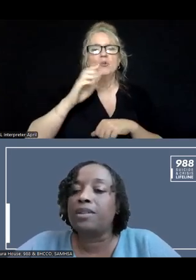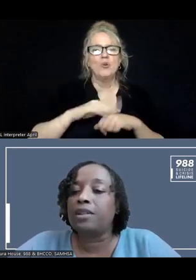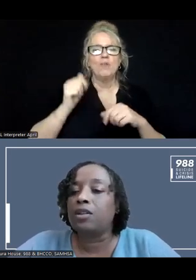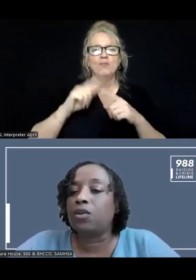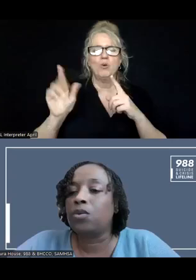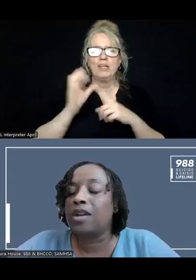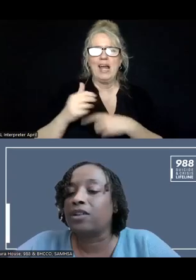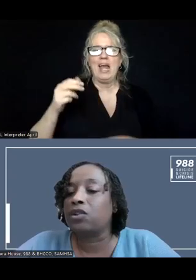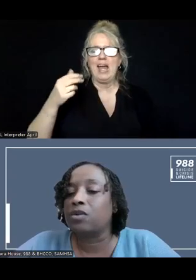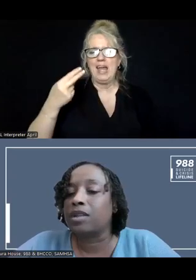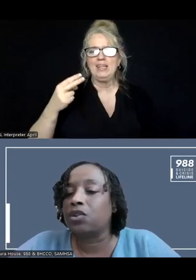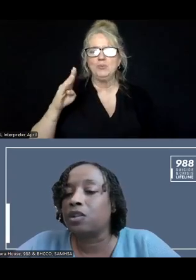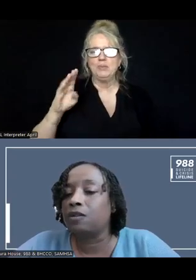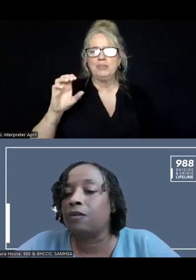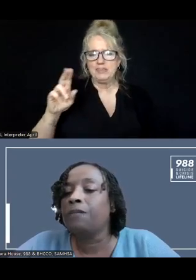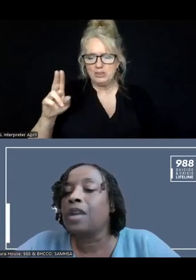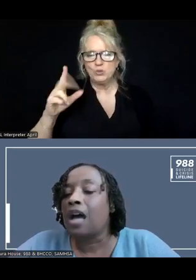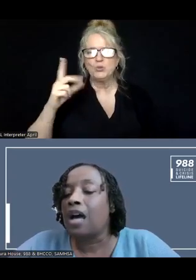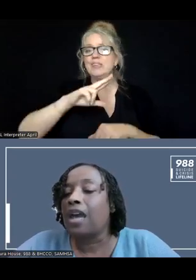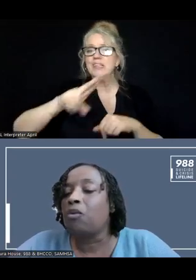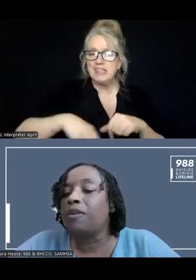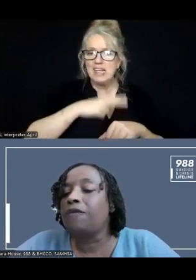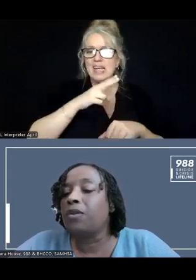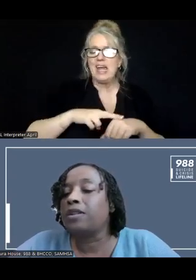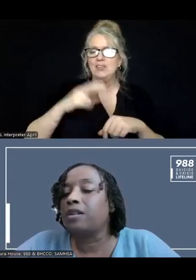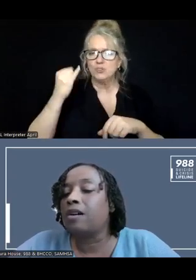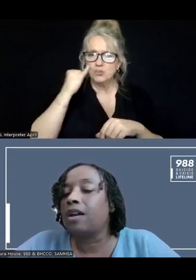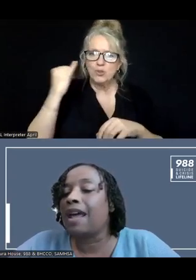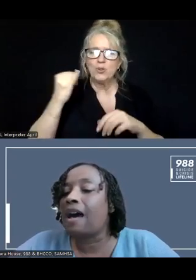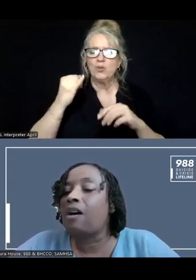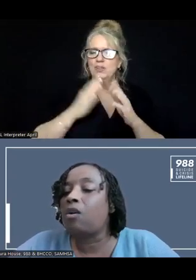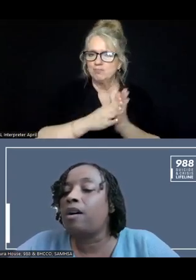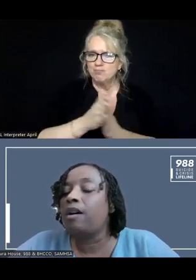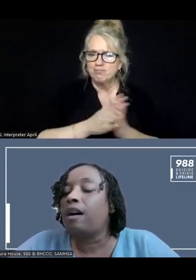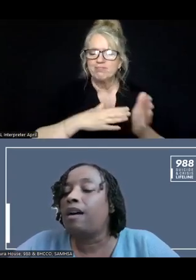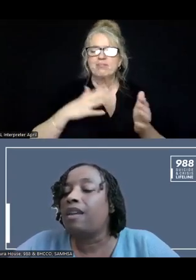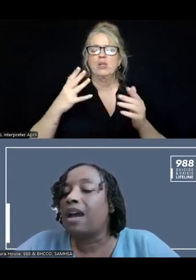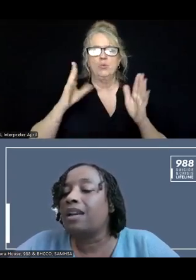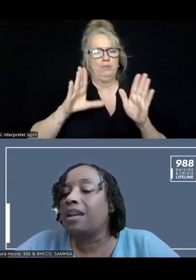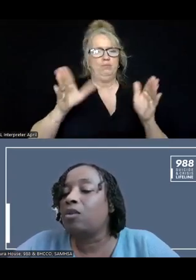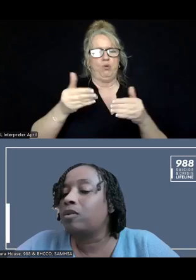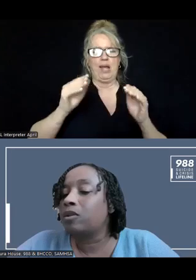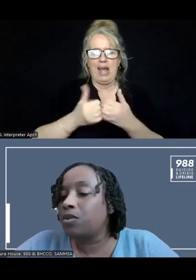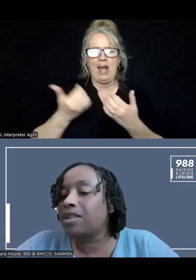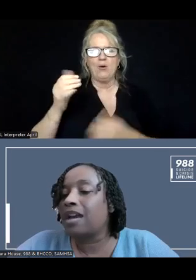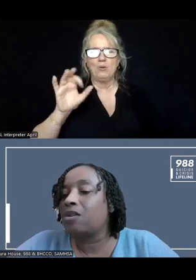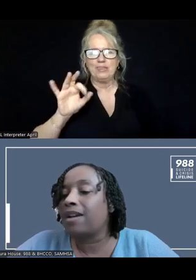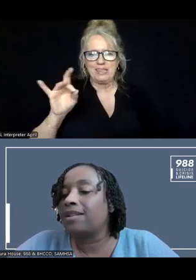HBCU National Initiative. And we'll be focusing on how the 988